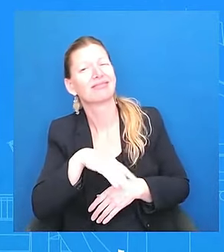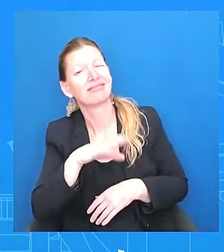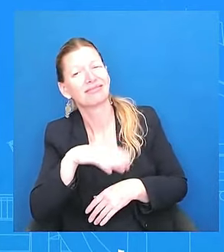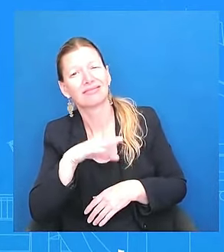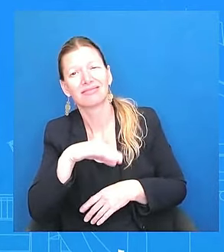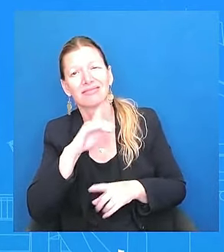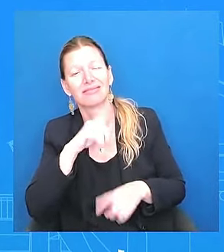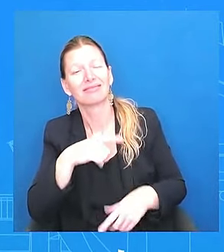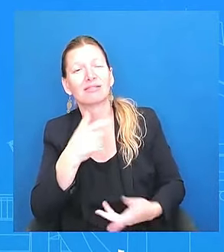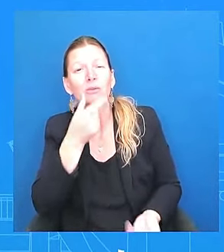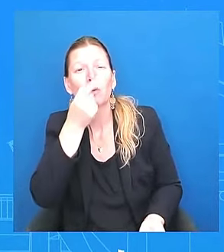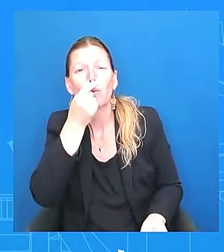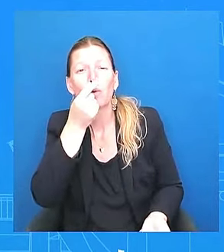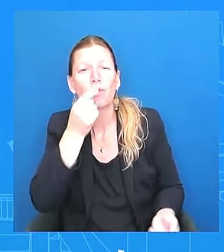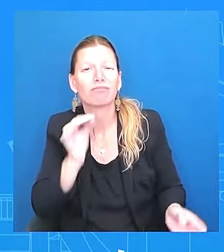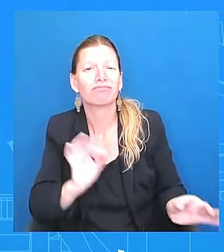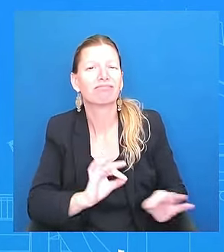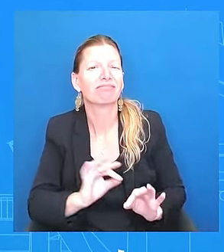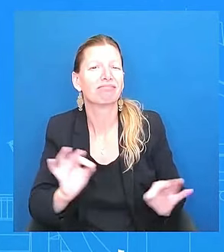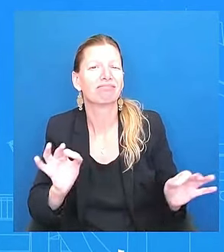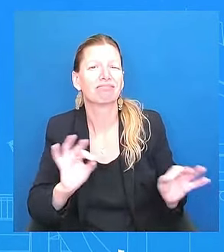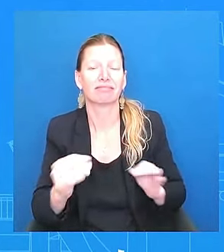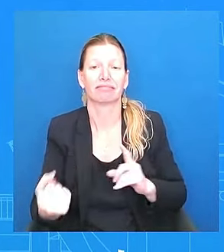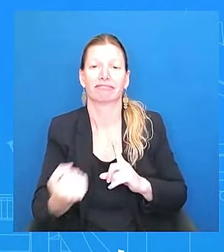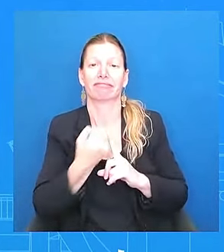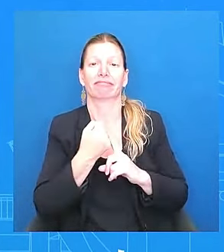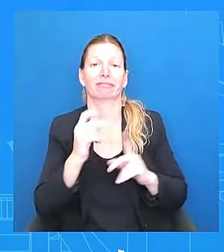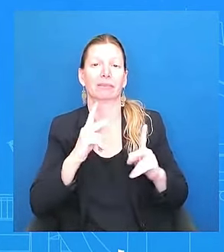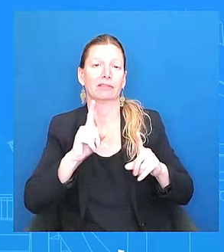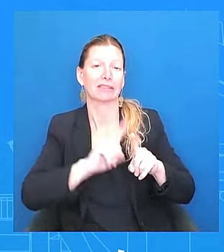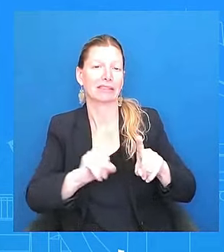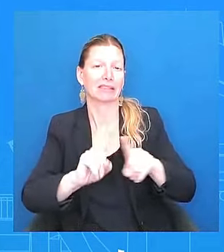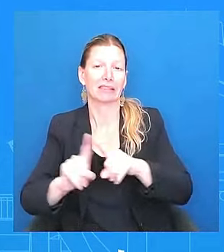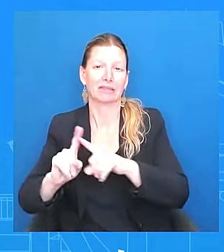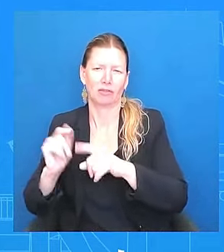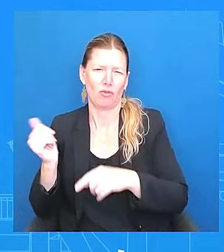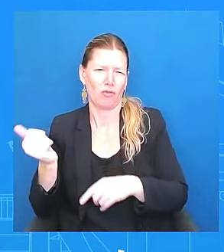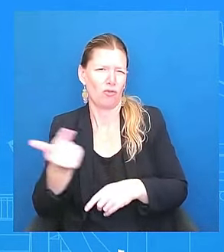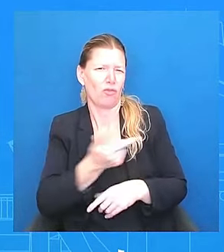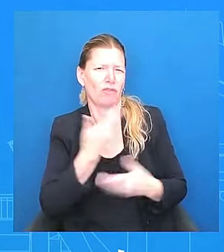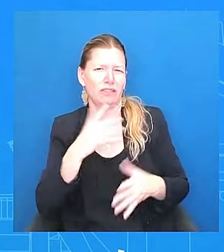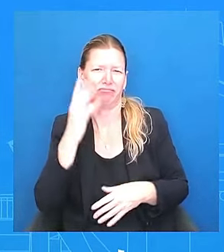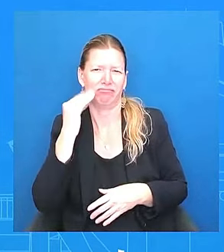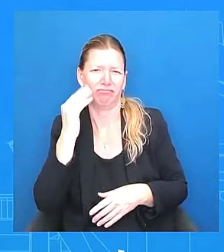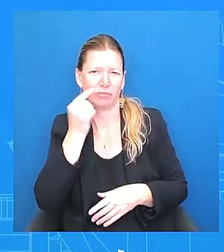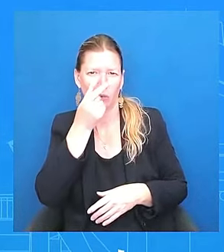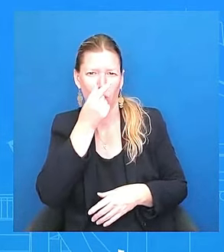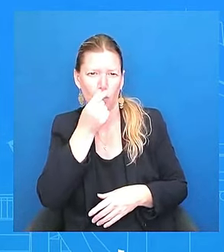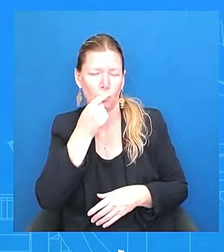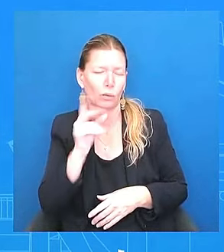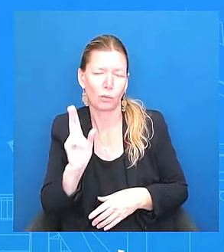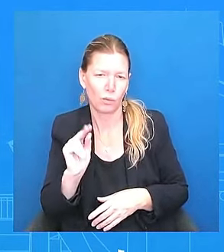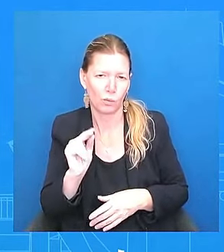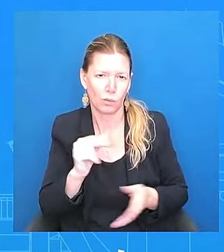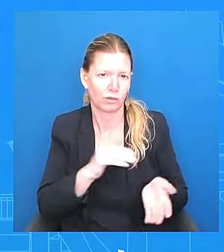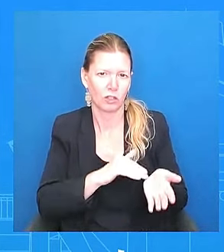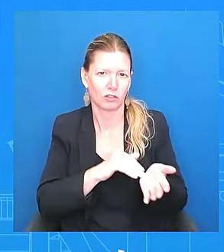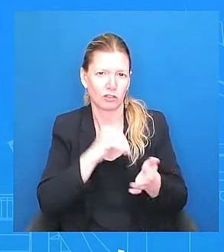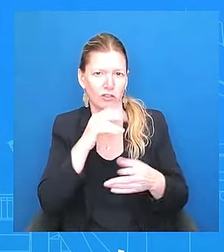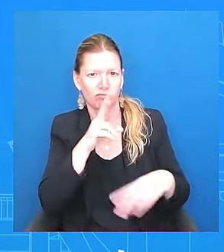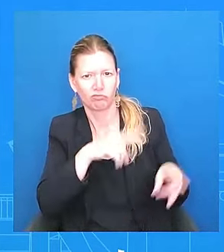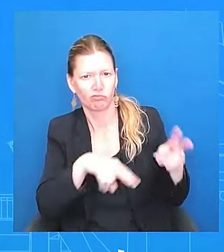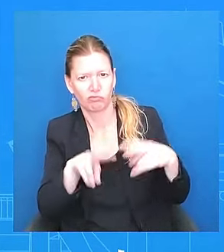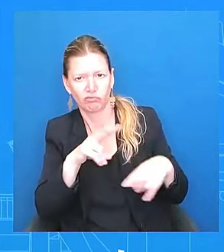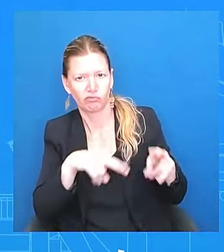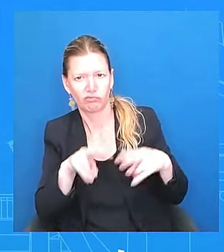colds. Uh, and so, no, he was not checked by the doctor. What was your other question? How is his health today? Does he still have the Well, I saw him today. My team and I saw